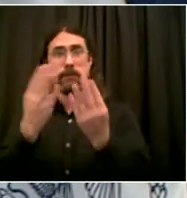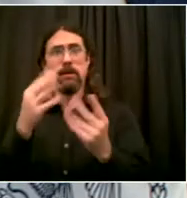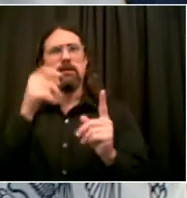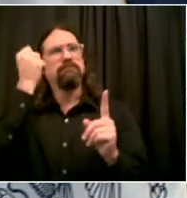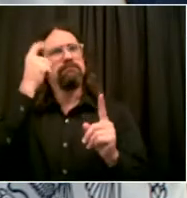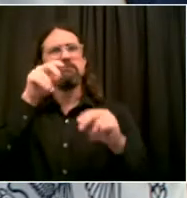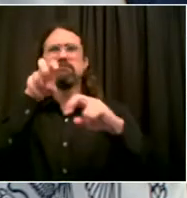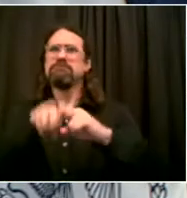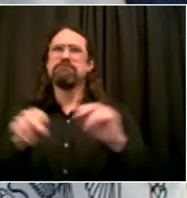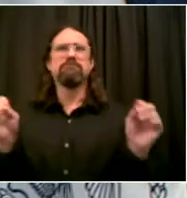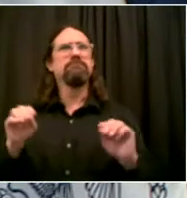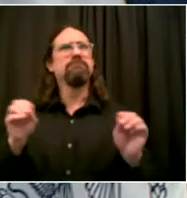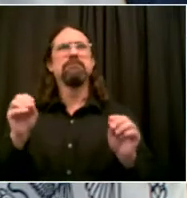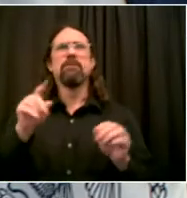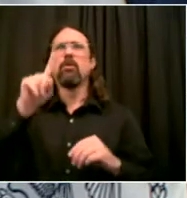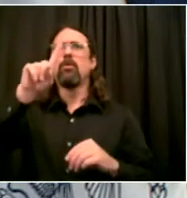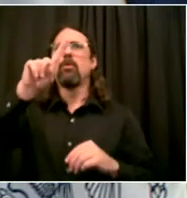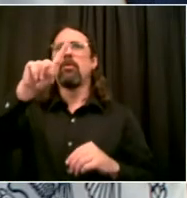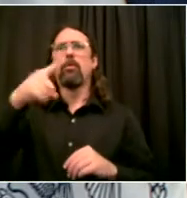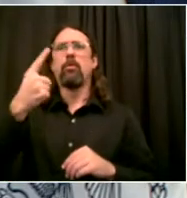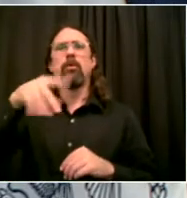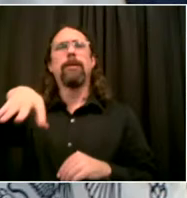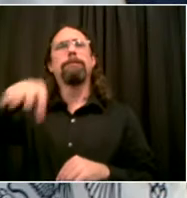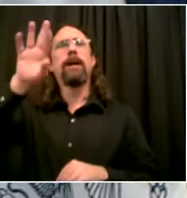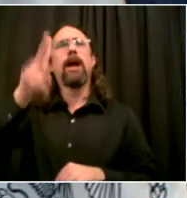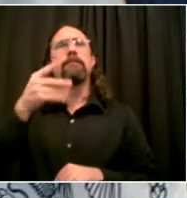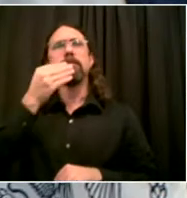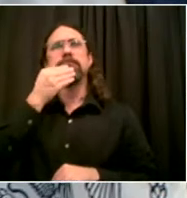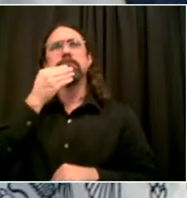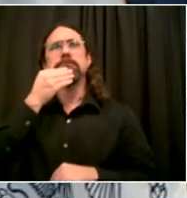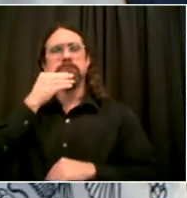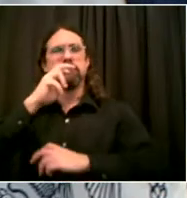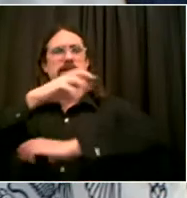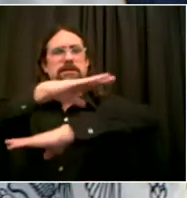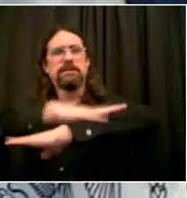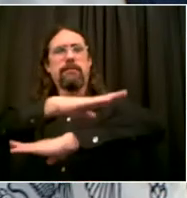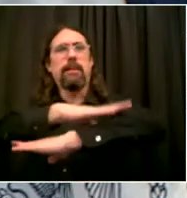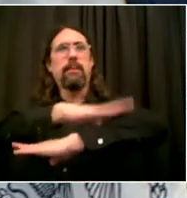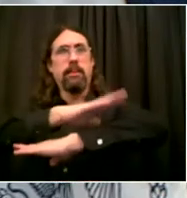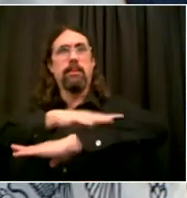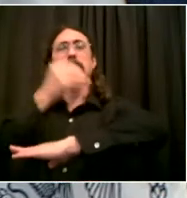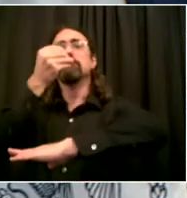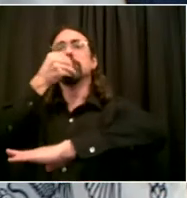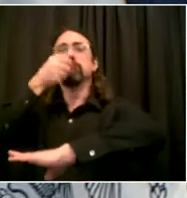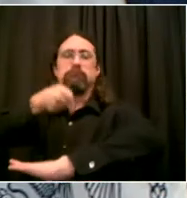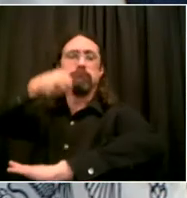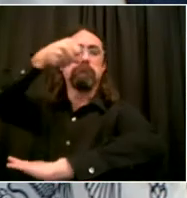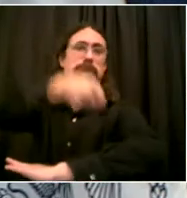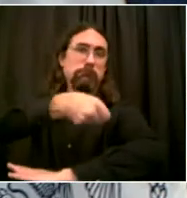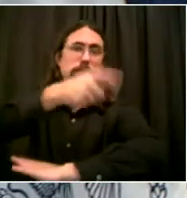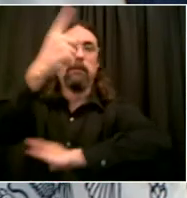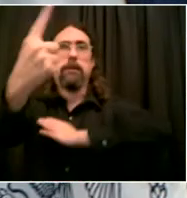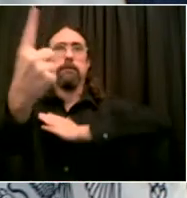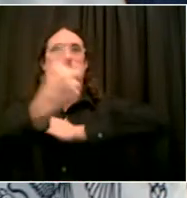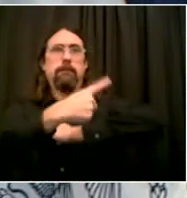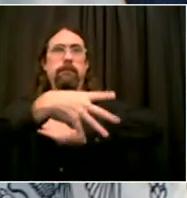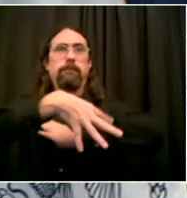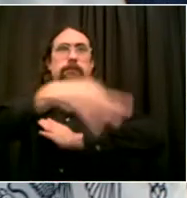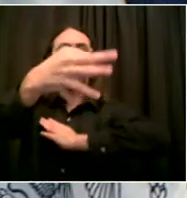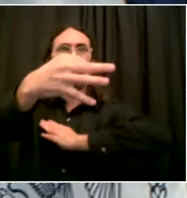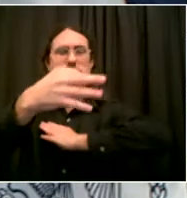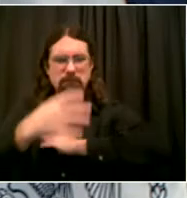anyone who's got information like that, if you could help us by getting it to our team here at City Hall, we want to follow up on that.